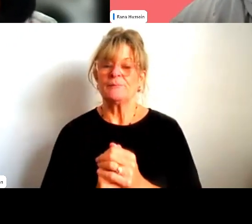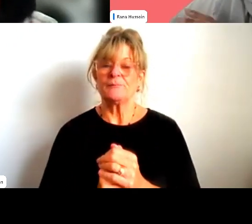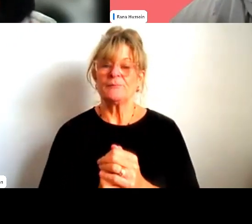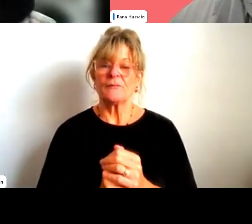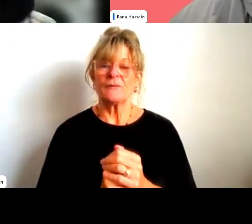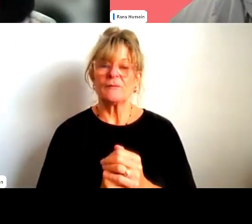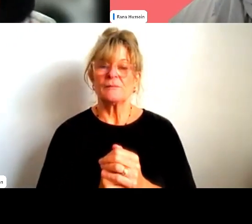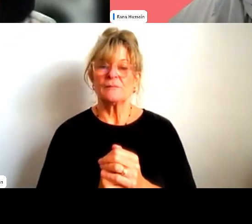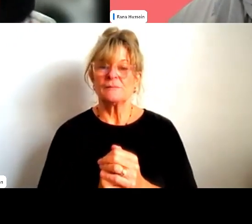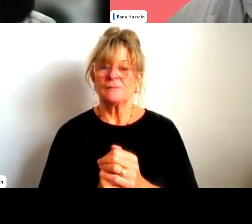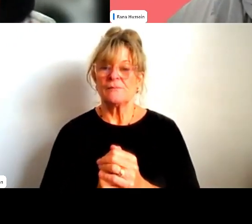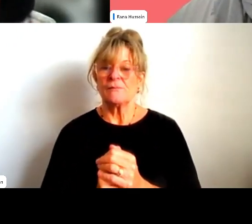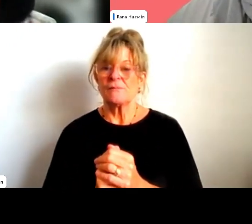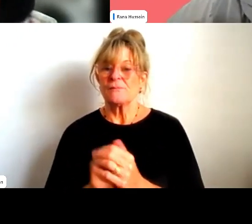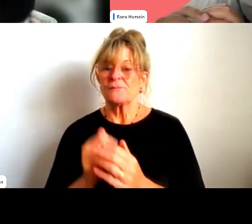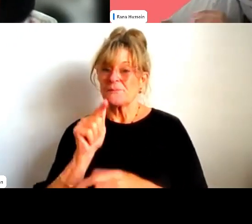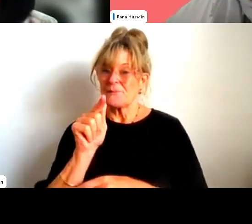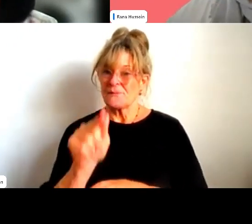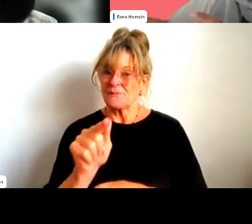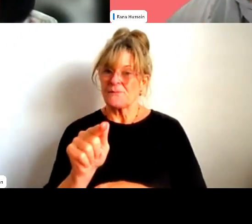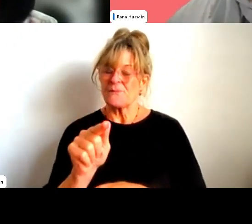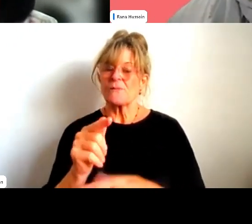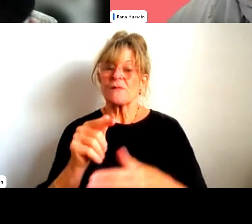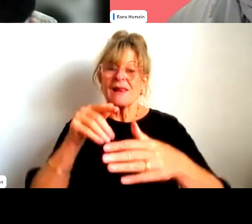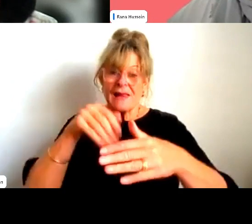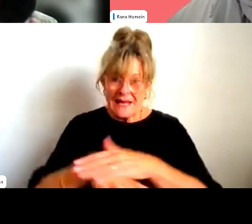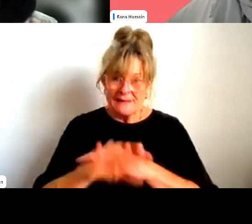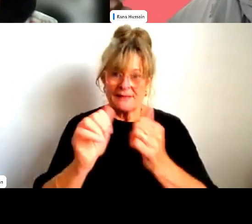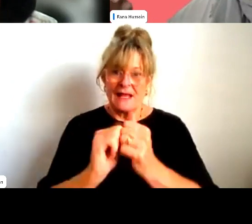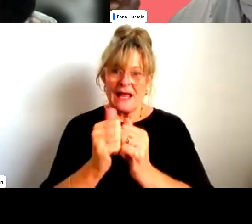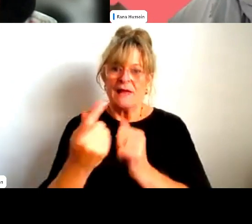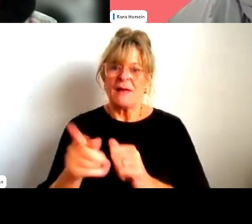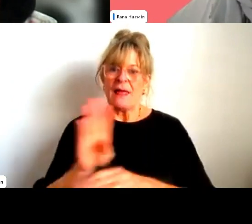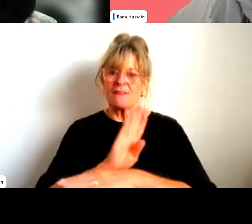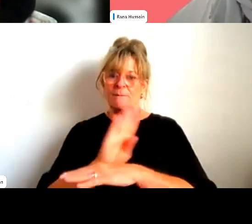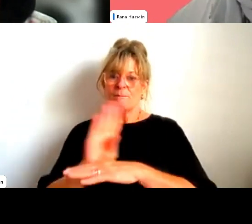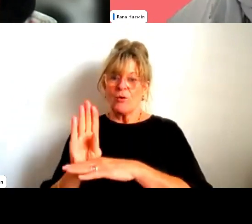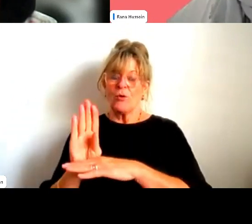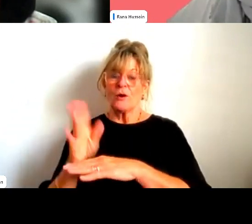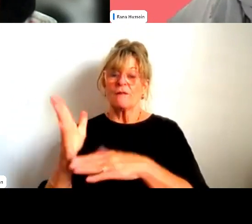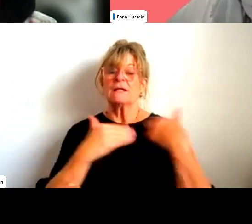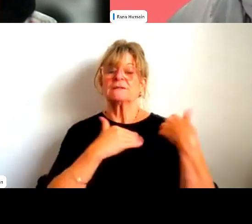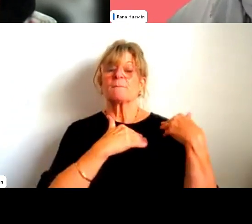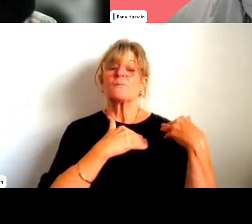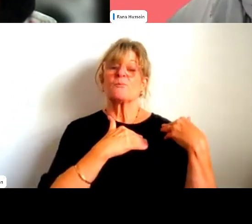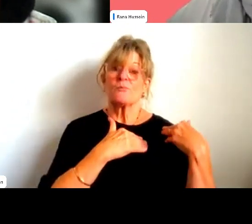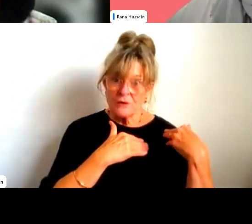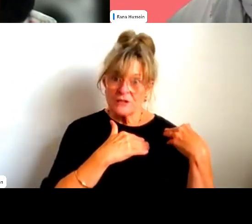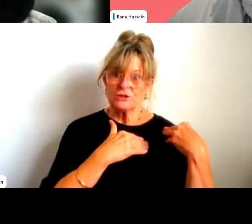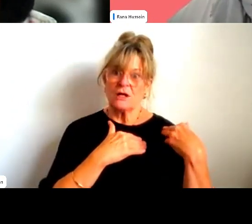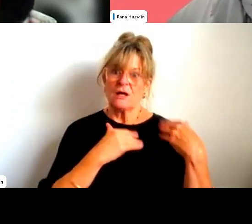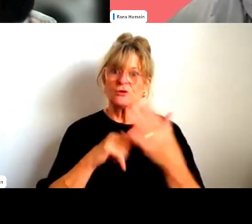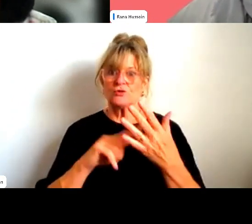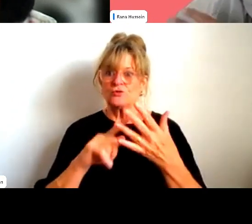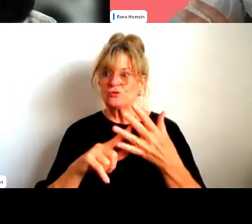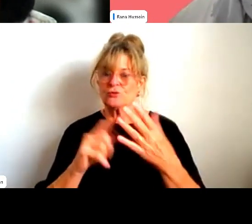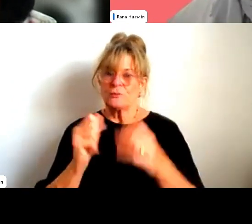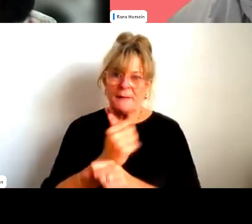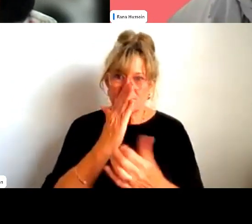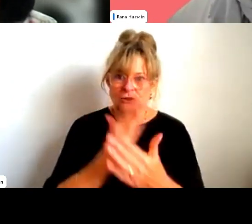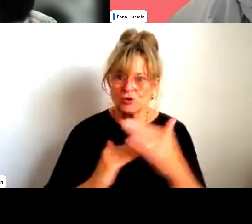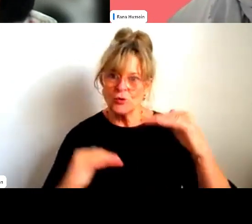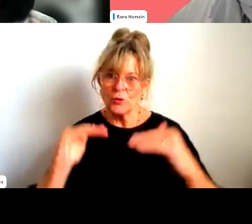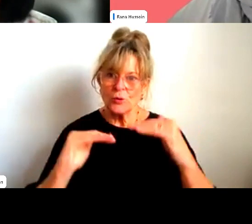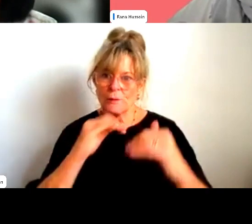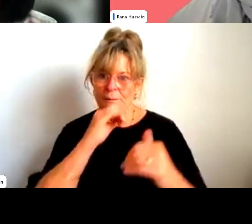land and boards, there is so much pressure to deliver and deliver on numbers, um, and to sound a